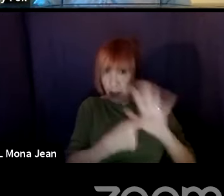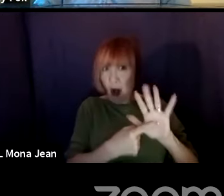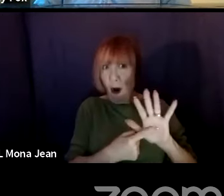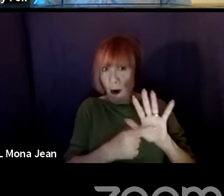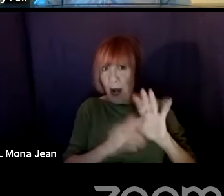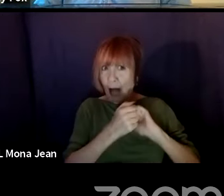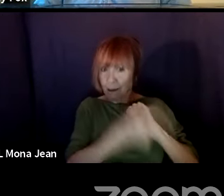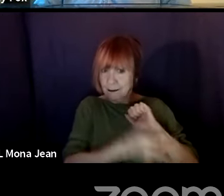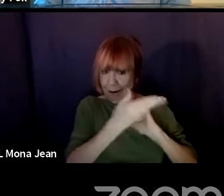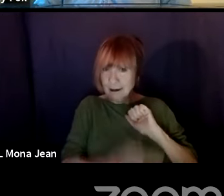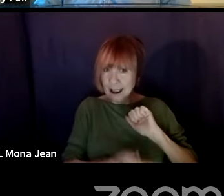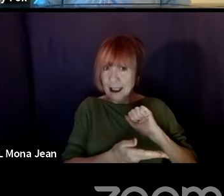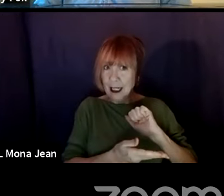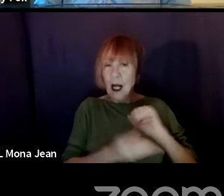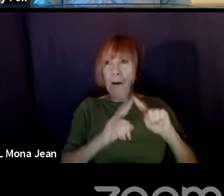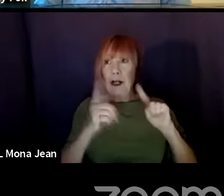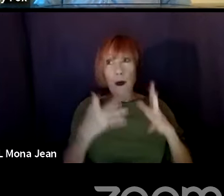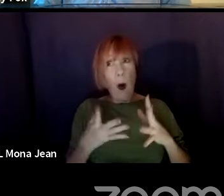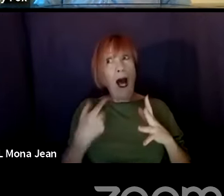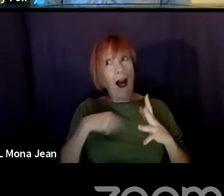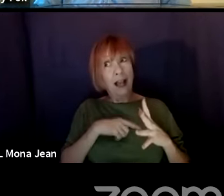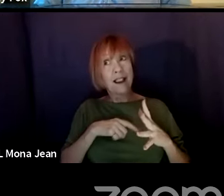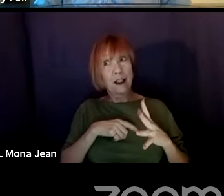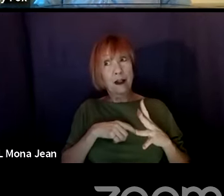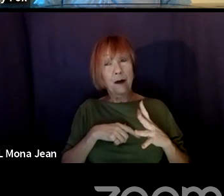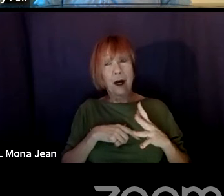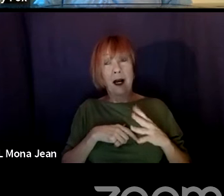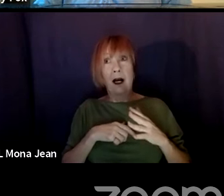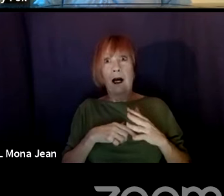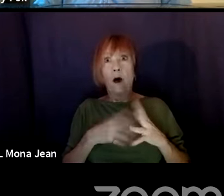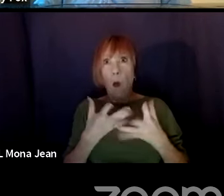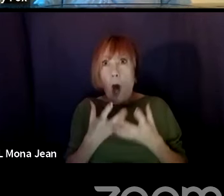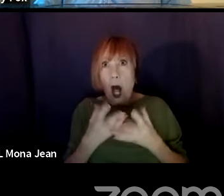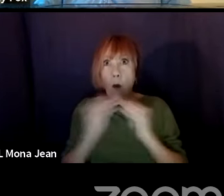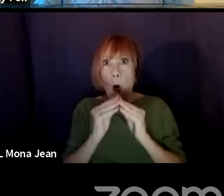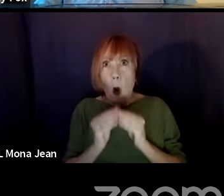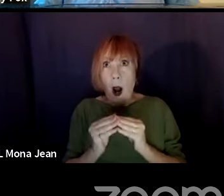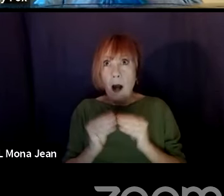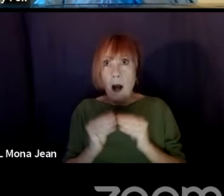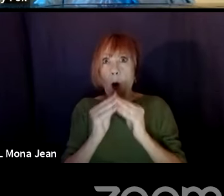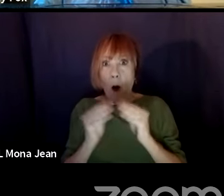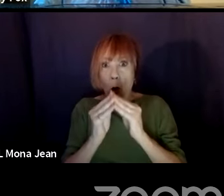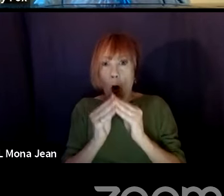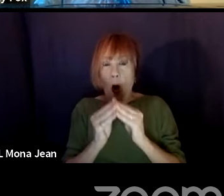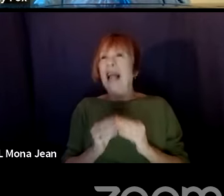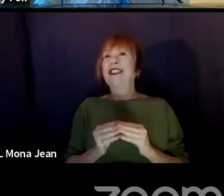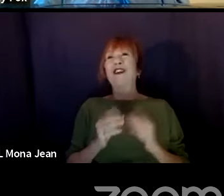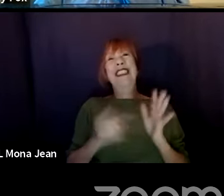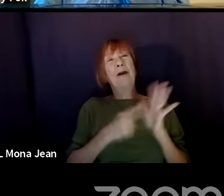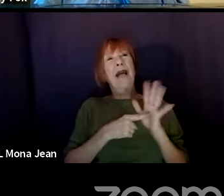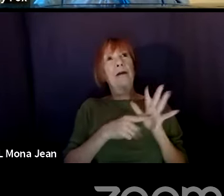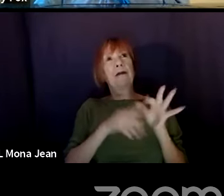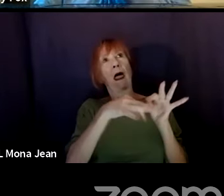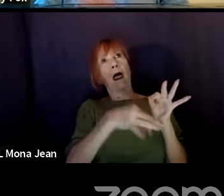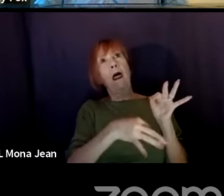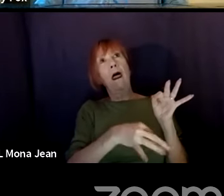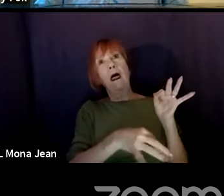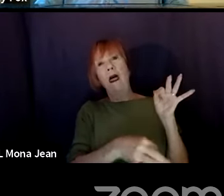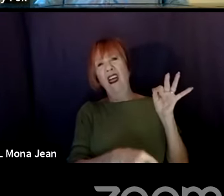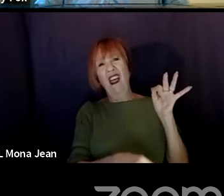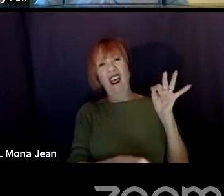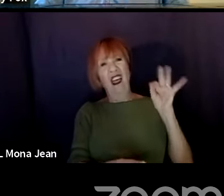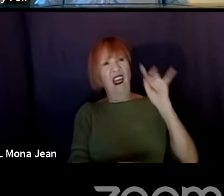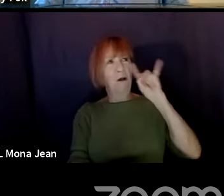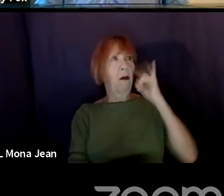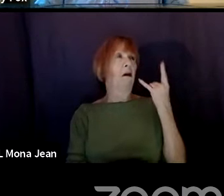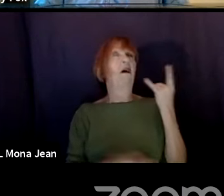make sure that we want to turn the page. So if you have too much description, you know, sometimes that's a turnoff, to be honest. It's like,